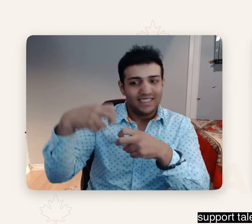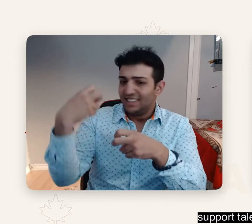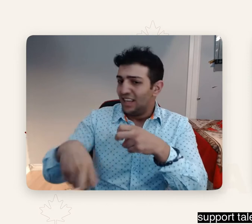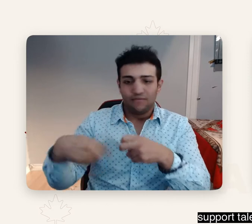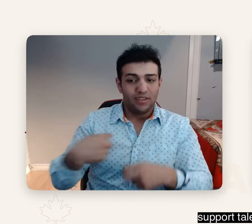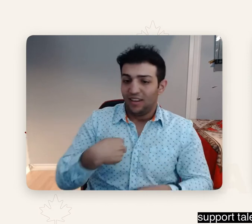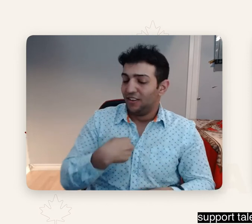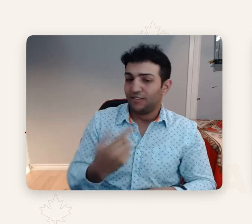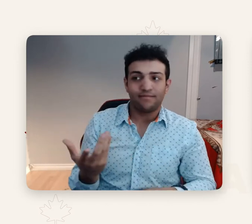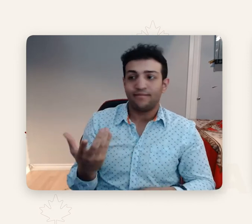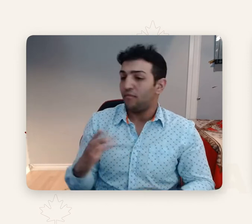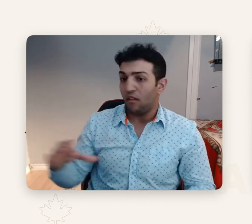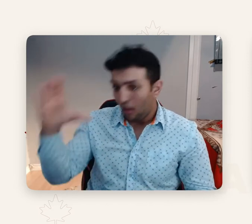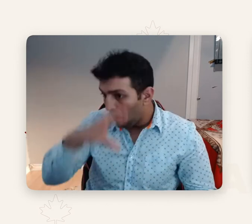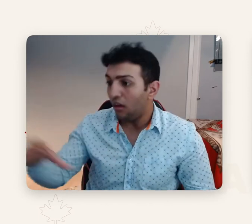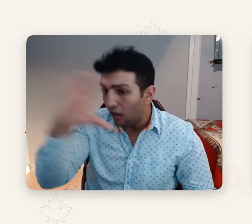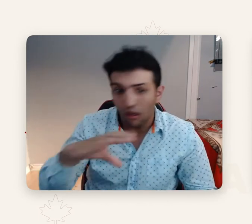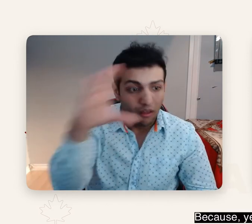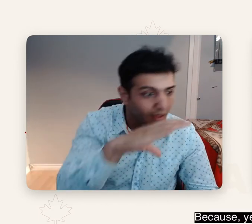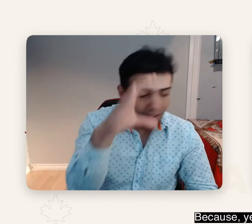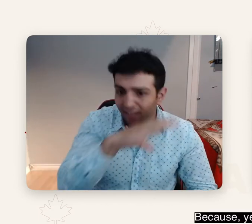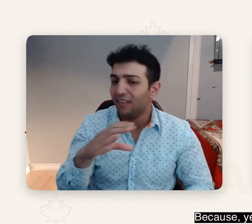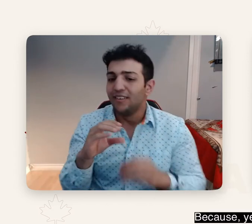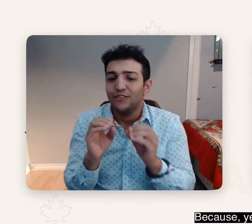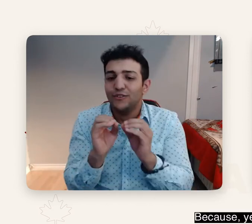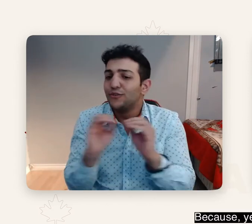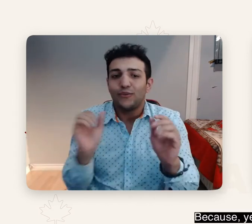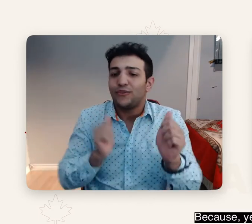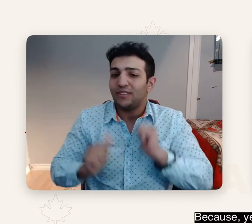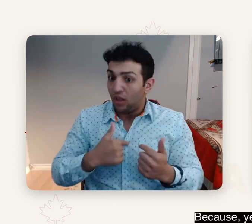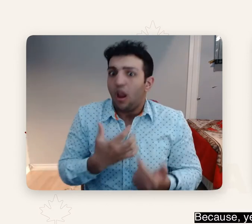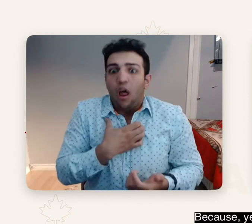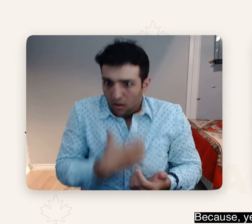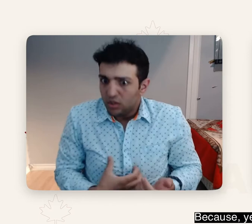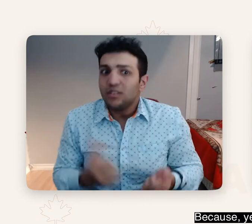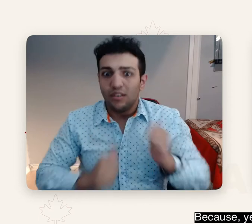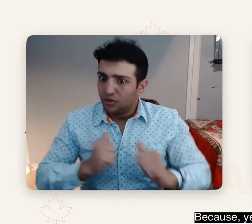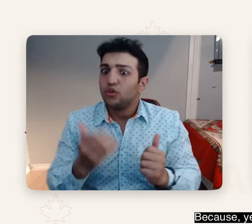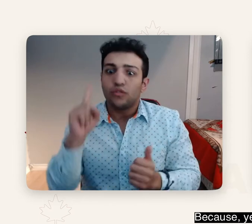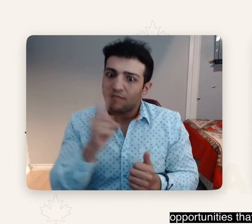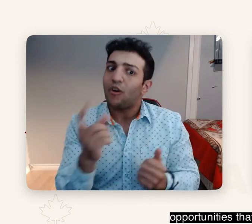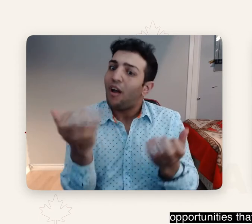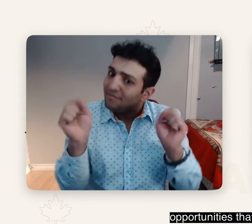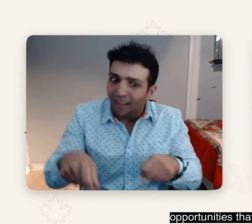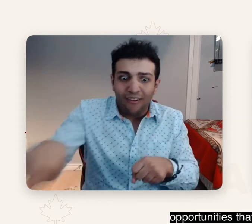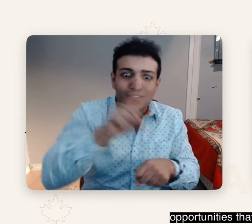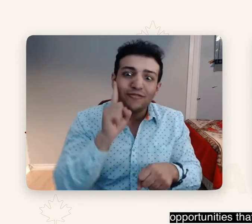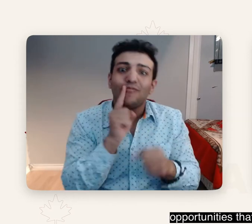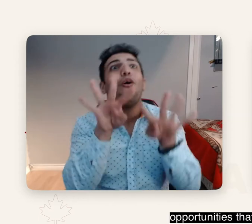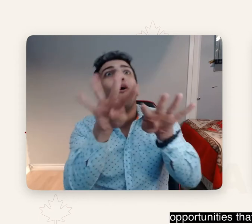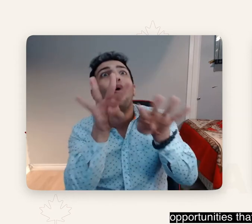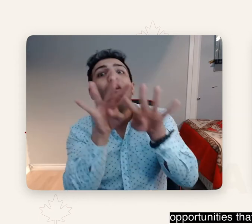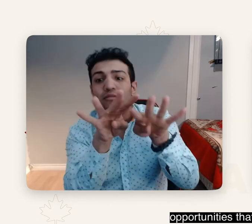disabled talent. Uh, because yeah, it can be tough to find opportunities that's